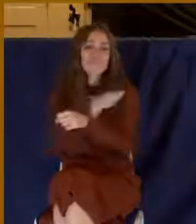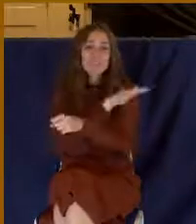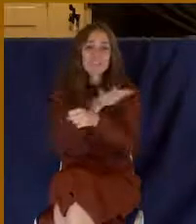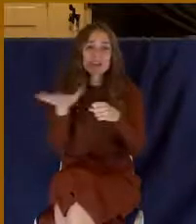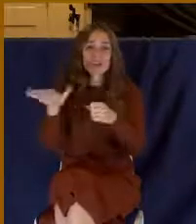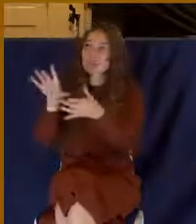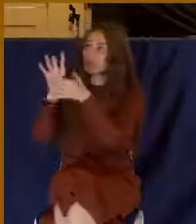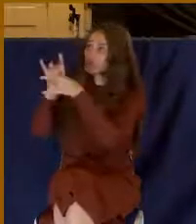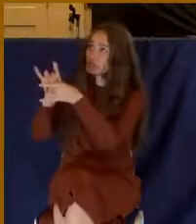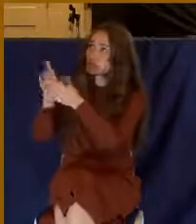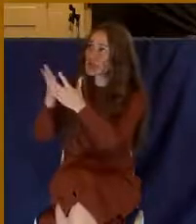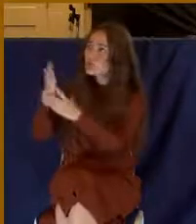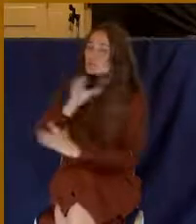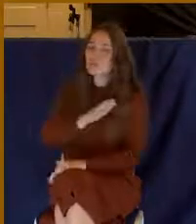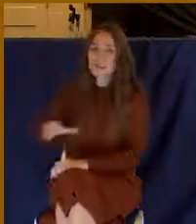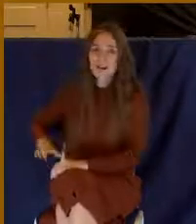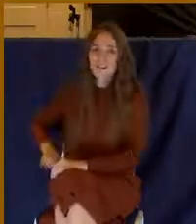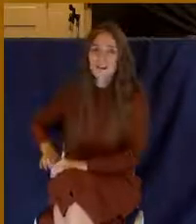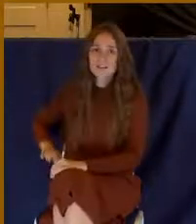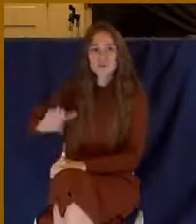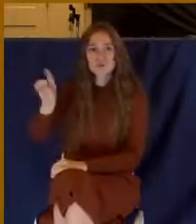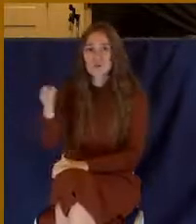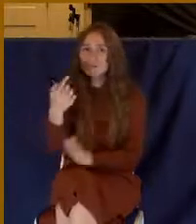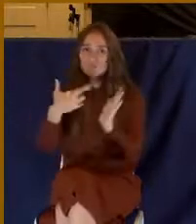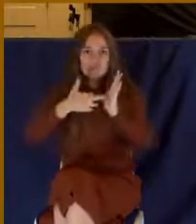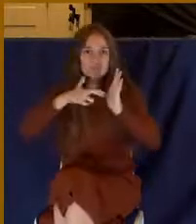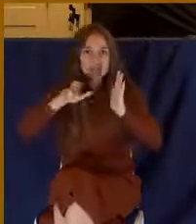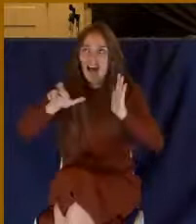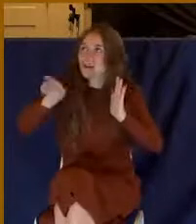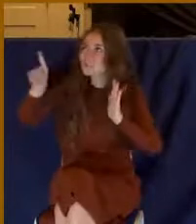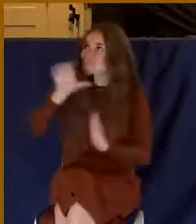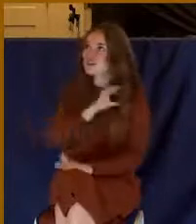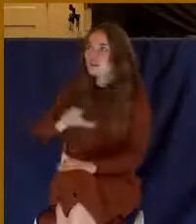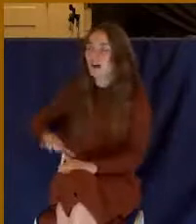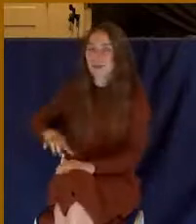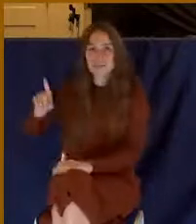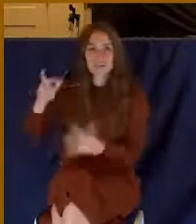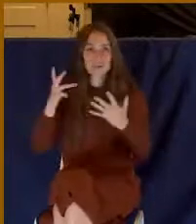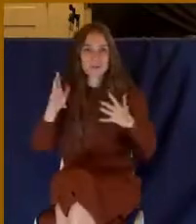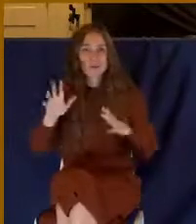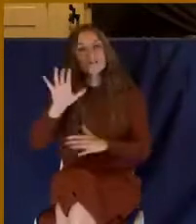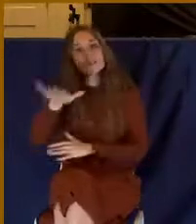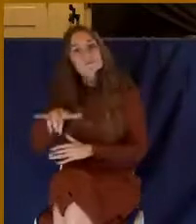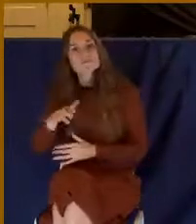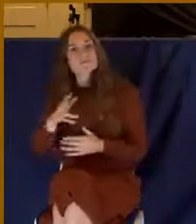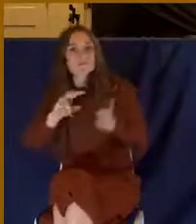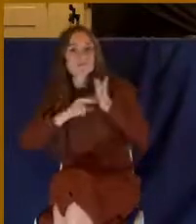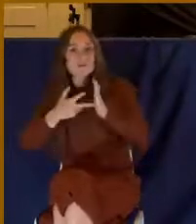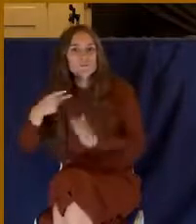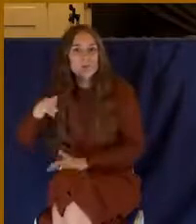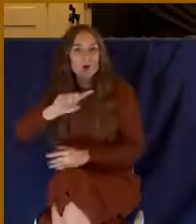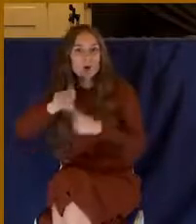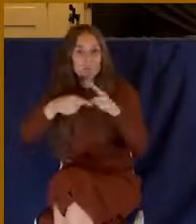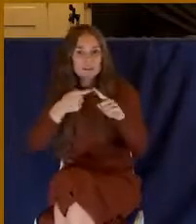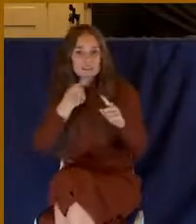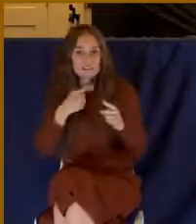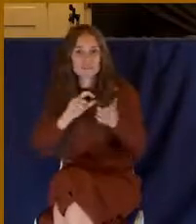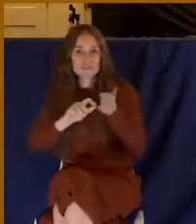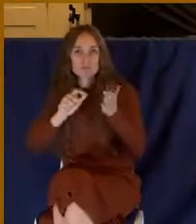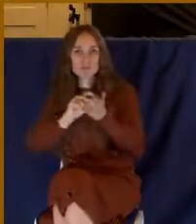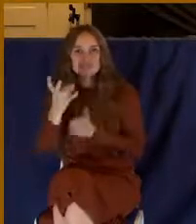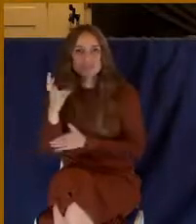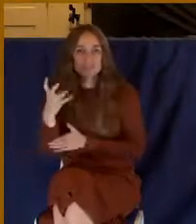that point to the reality. And that's what Paul means in verse 17 when he says, which are a